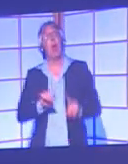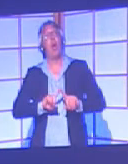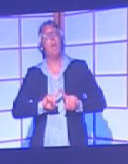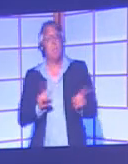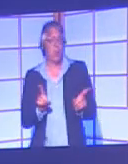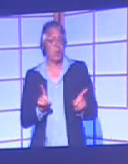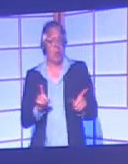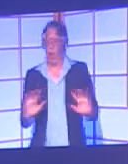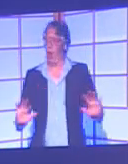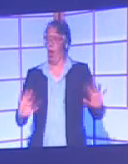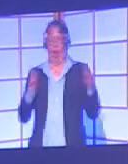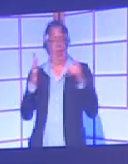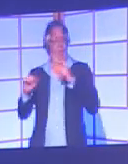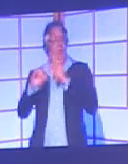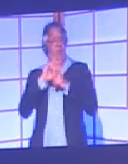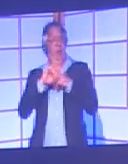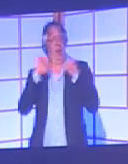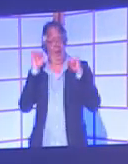hazard.